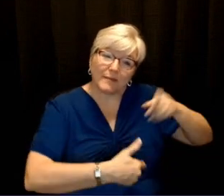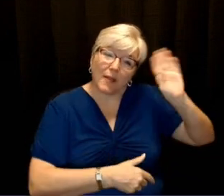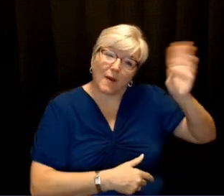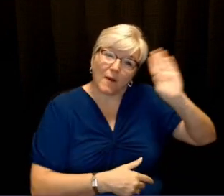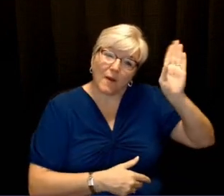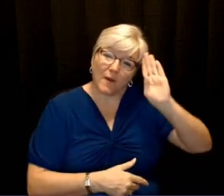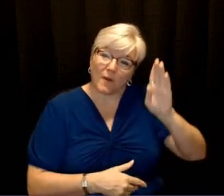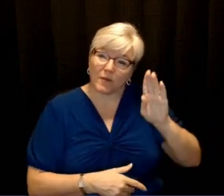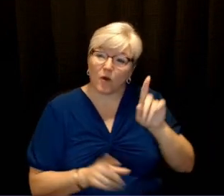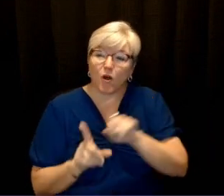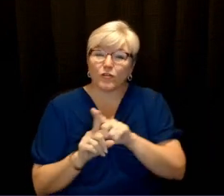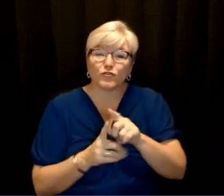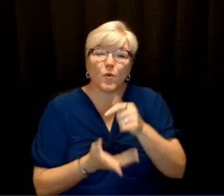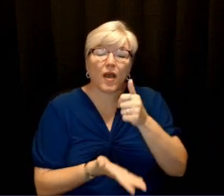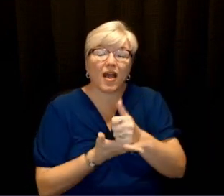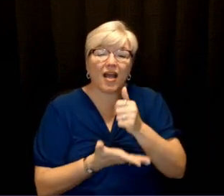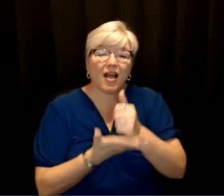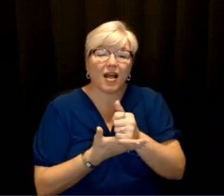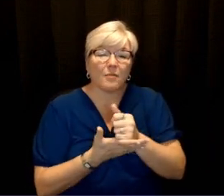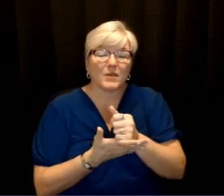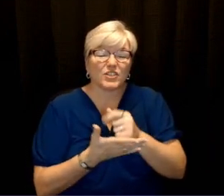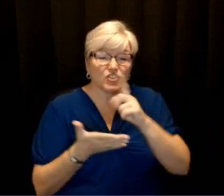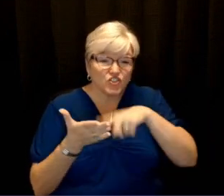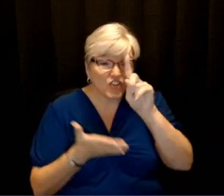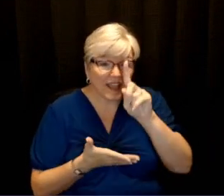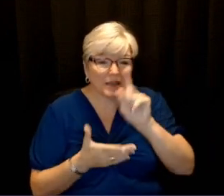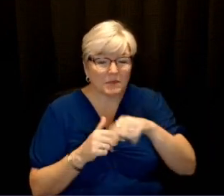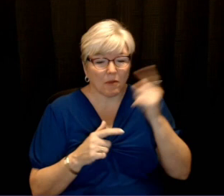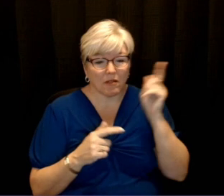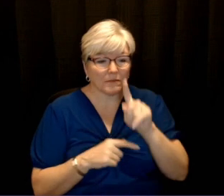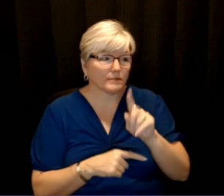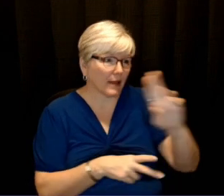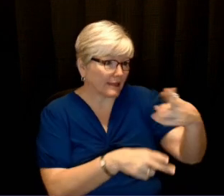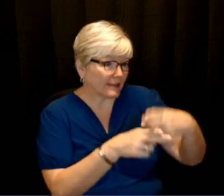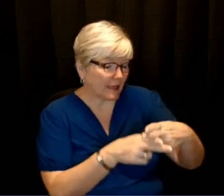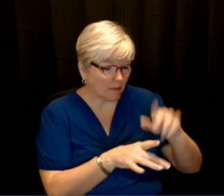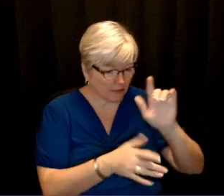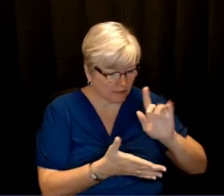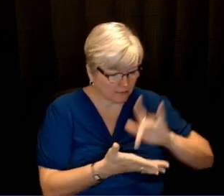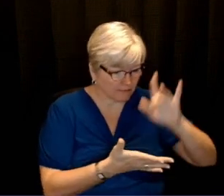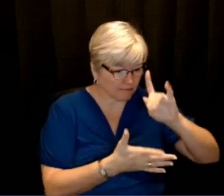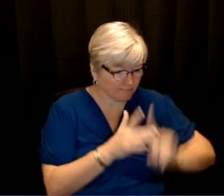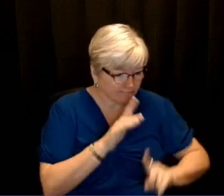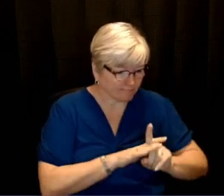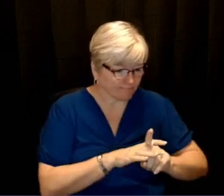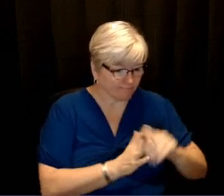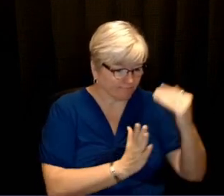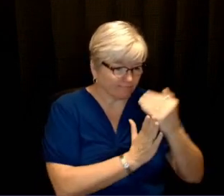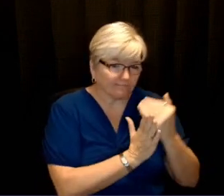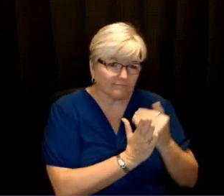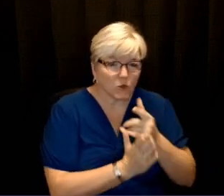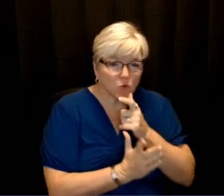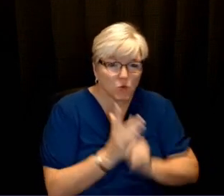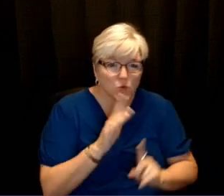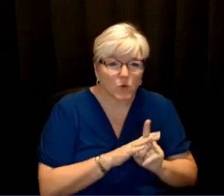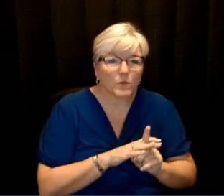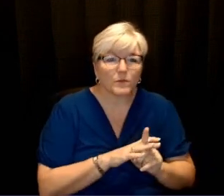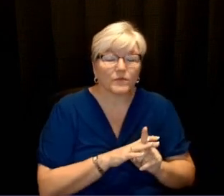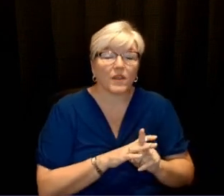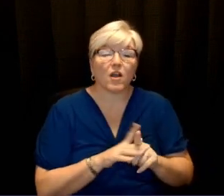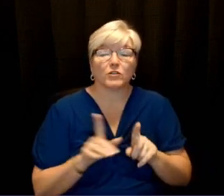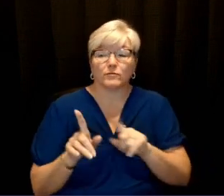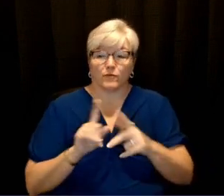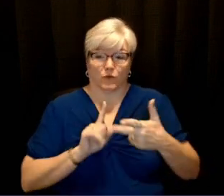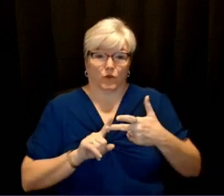We could use help with check-in for both members and guests. Our new Welcome Center will be